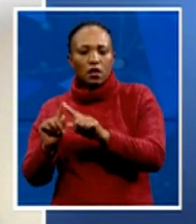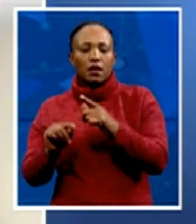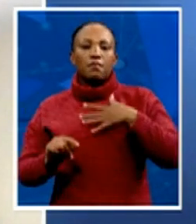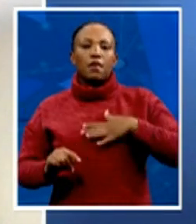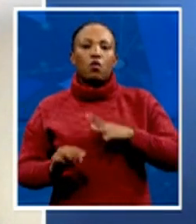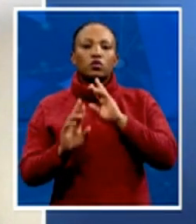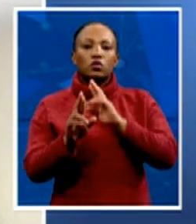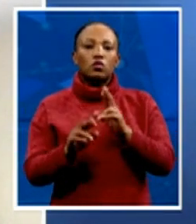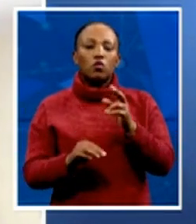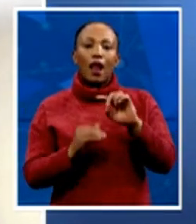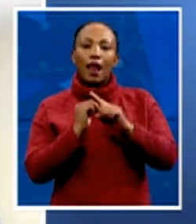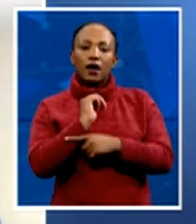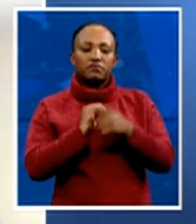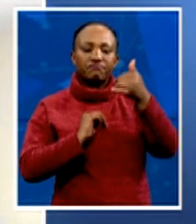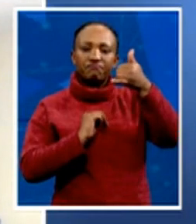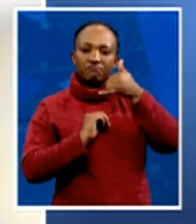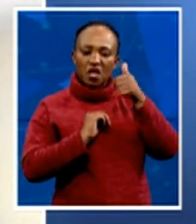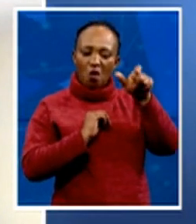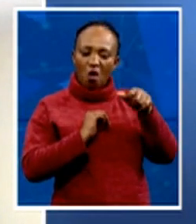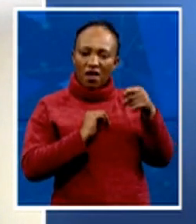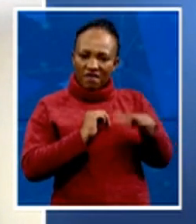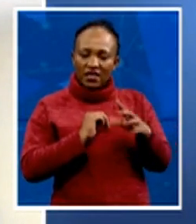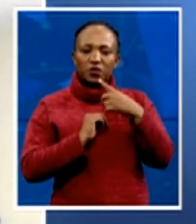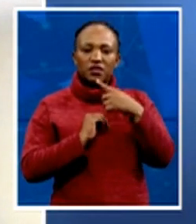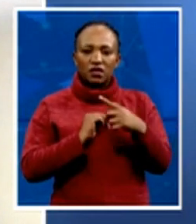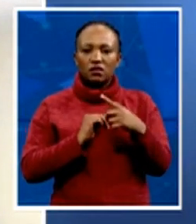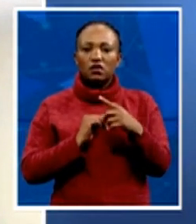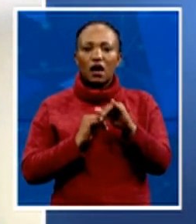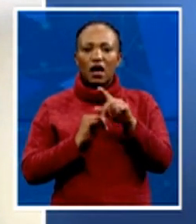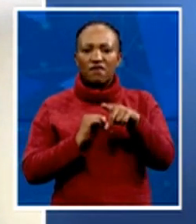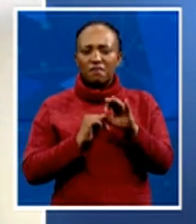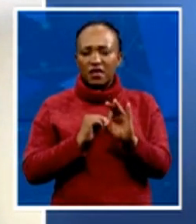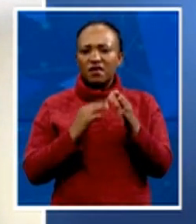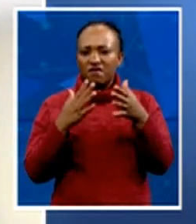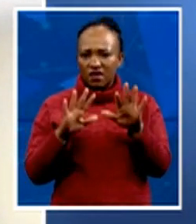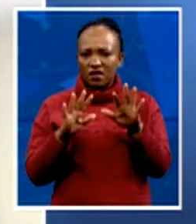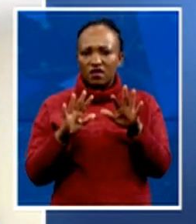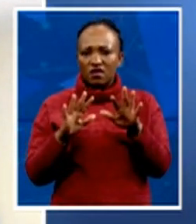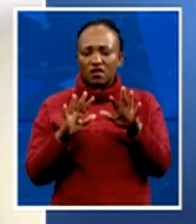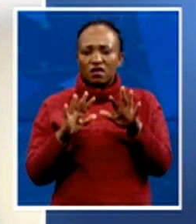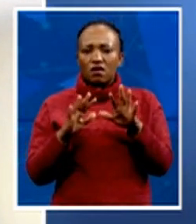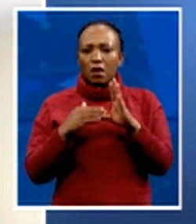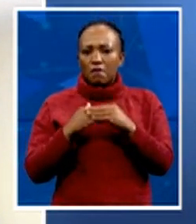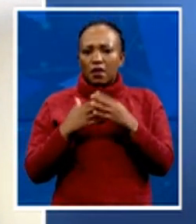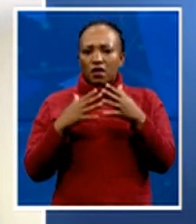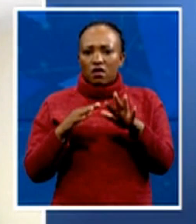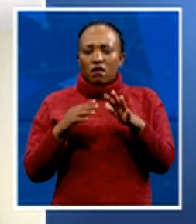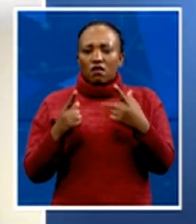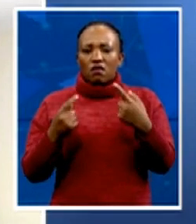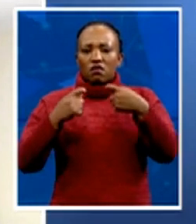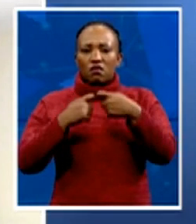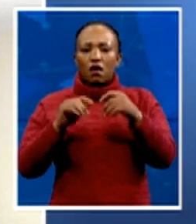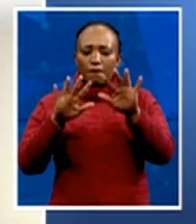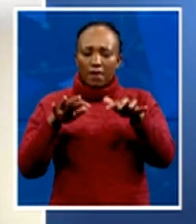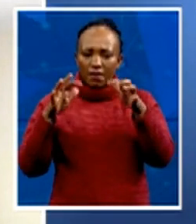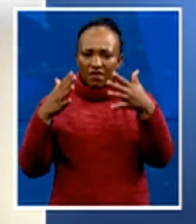I think we'll be glad to know that the IFP has put on a private member's bill through Honorable Fund and Member in Parliament to say that there must be certain